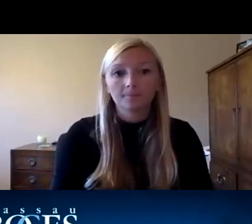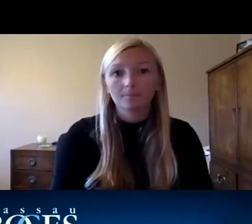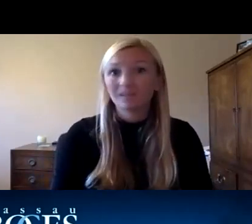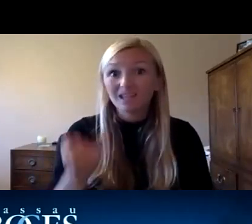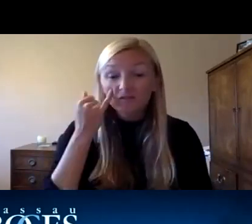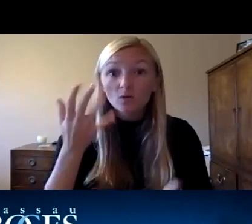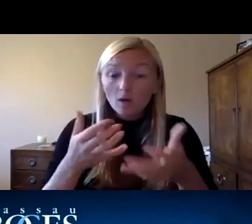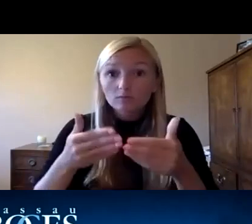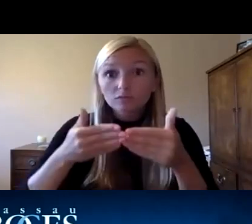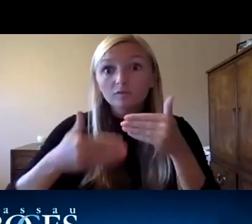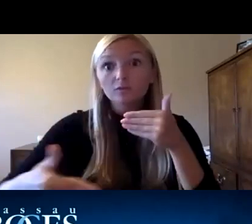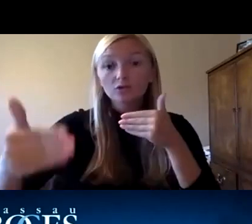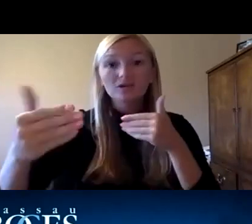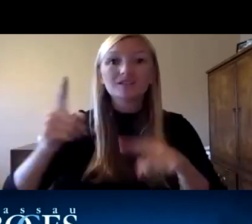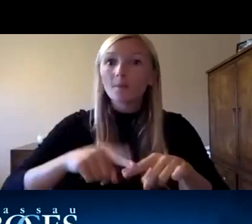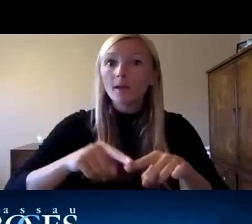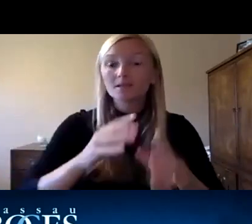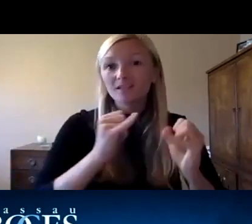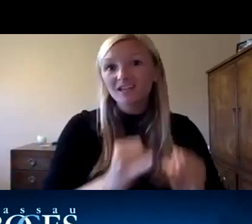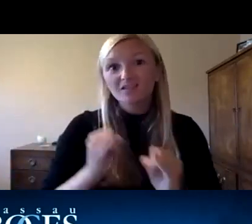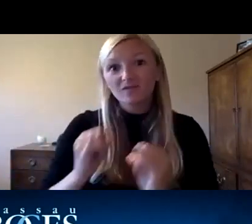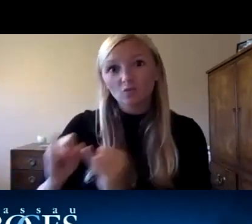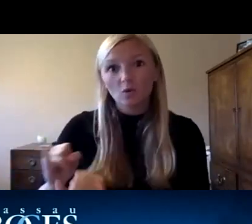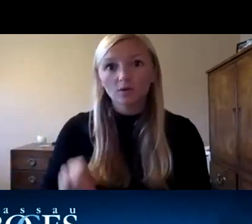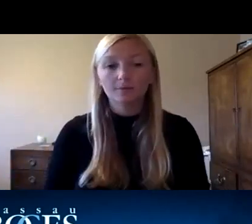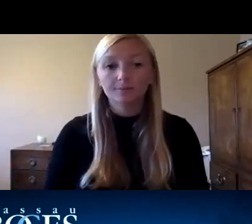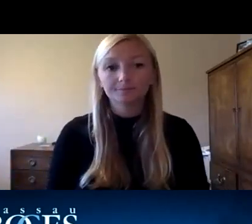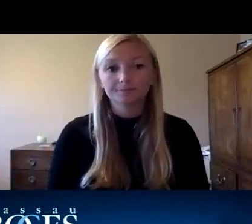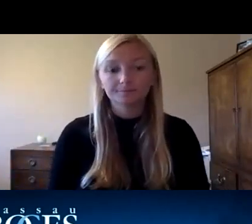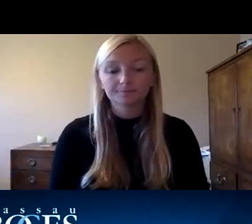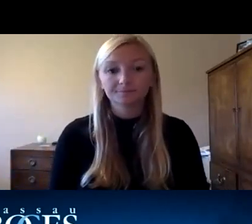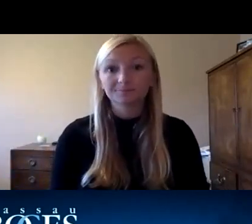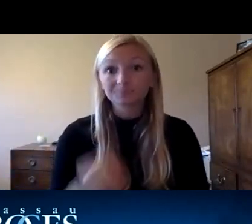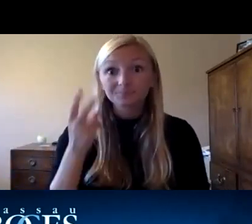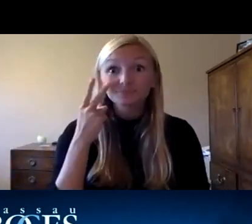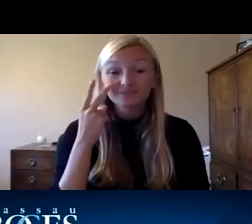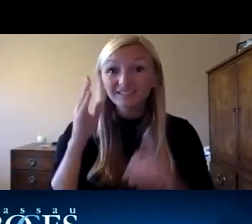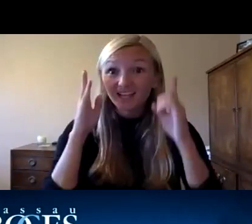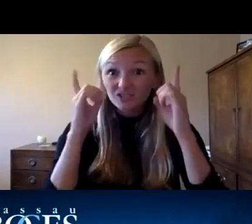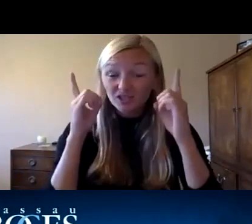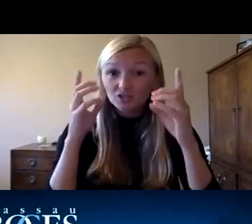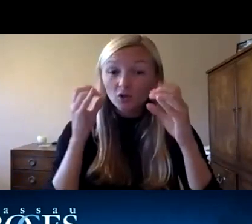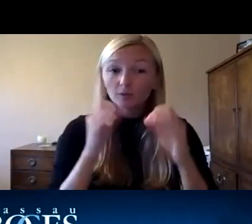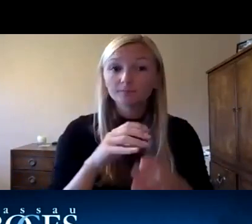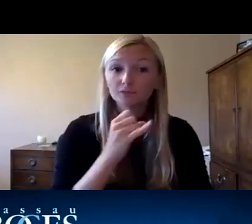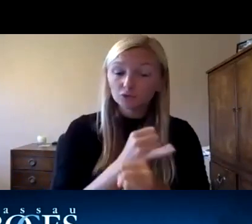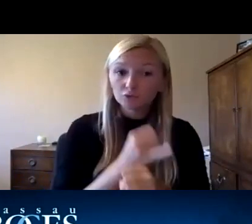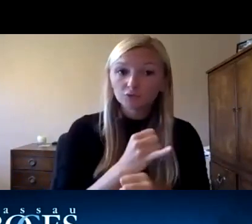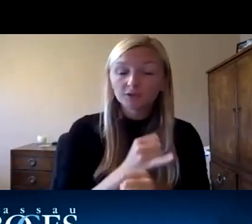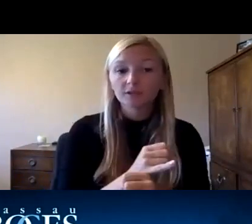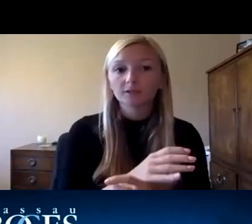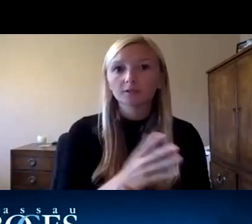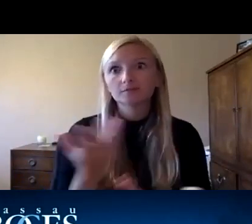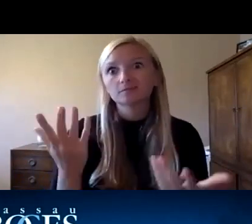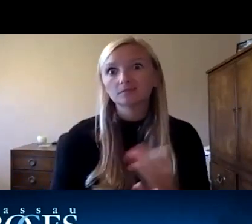will really be dependent on on the individuals where you also see um educational institutions and and communities who said heck